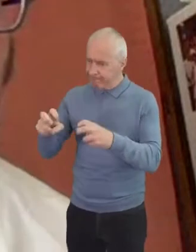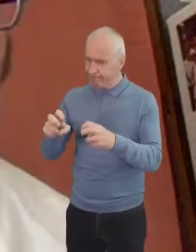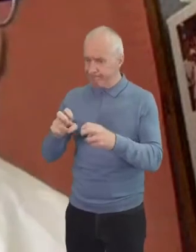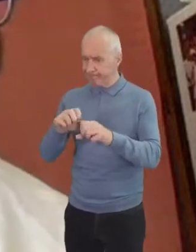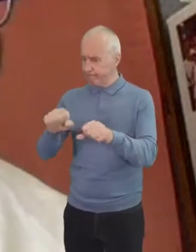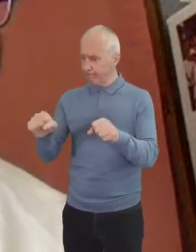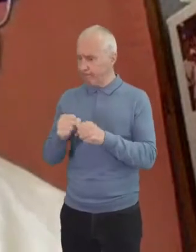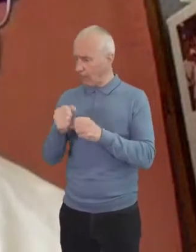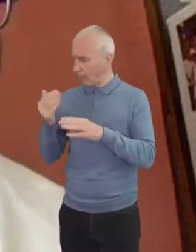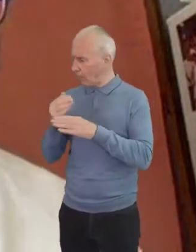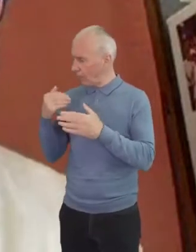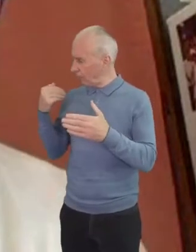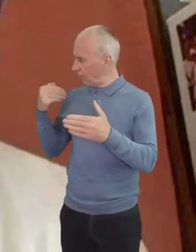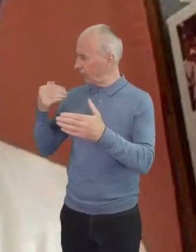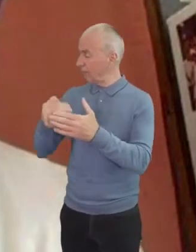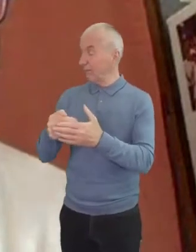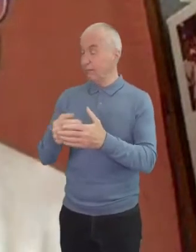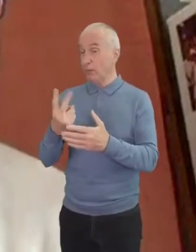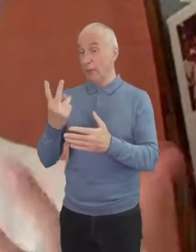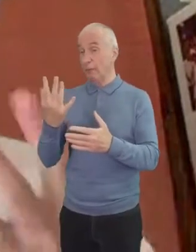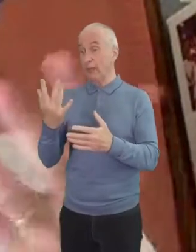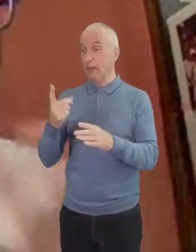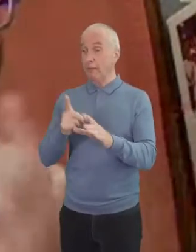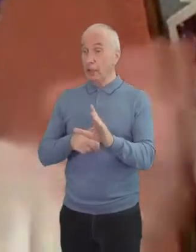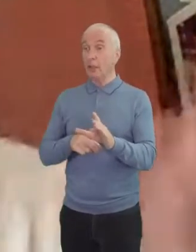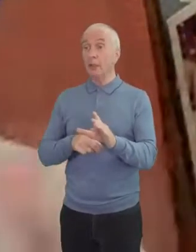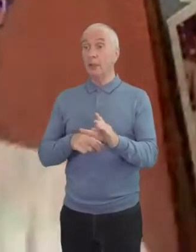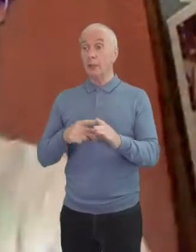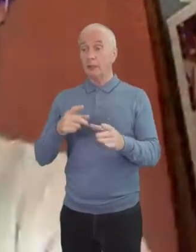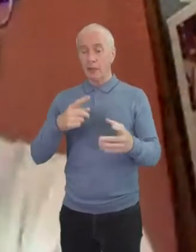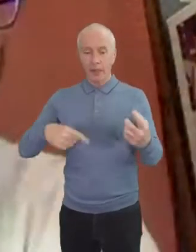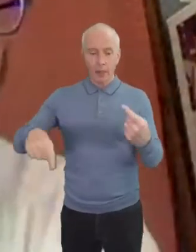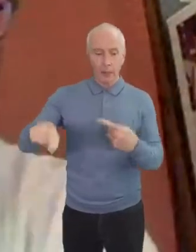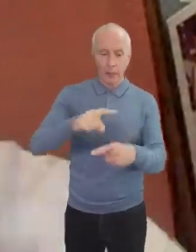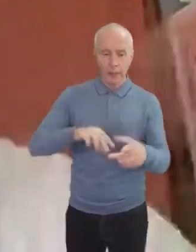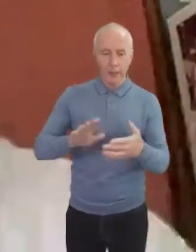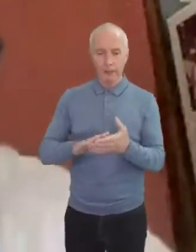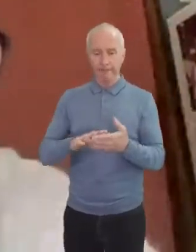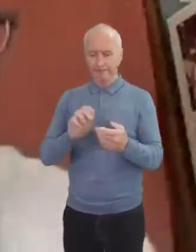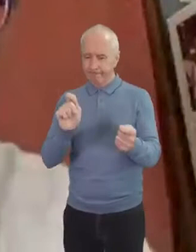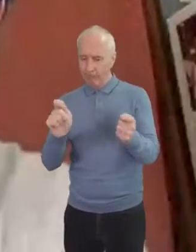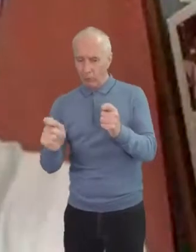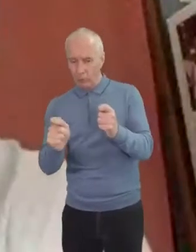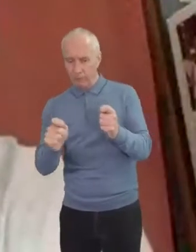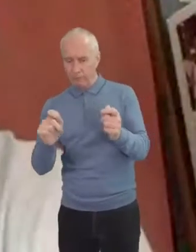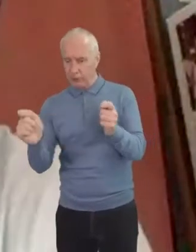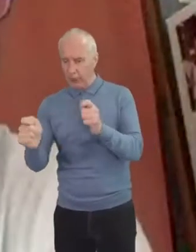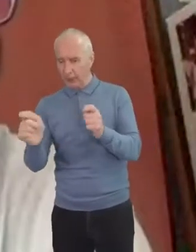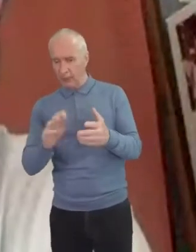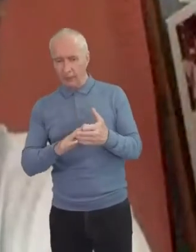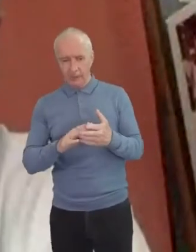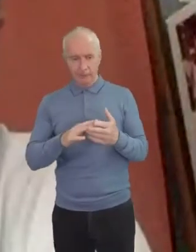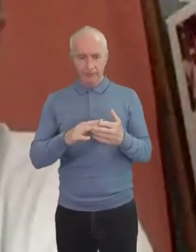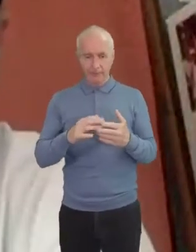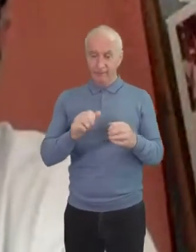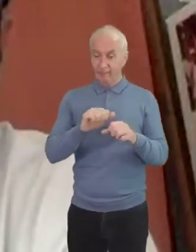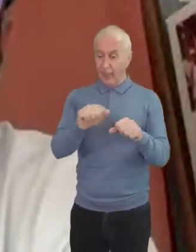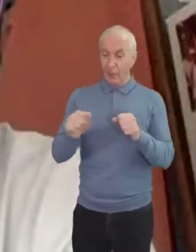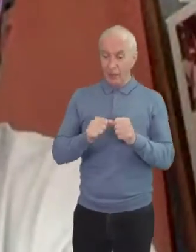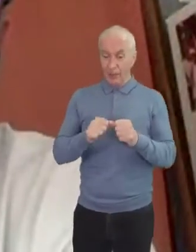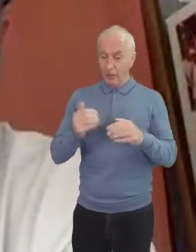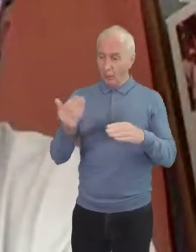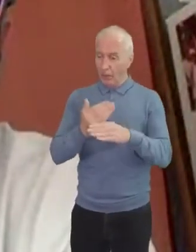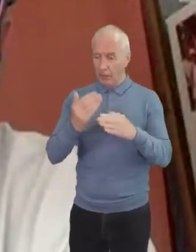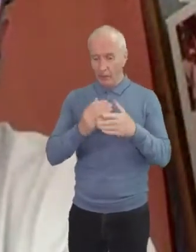25 years it's the community the forms and shapes that it has the programs that we do all that um